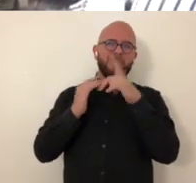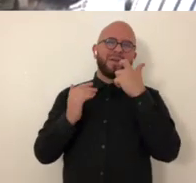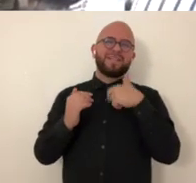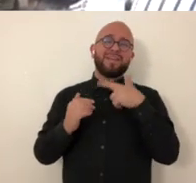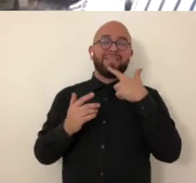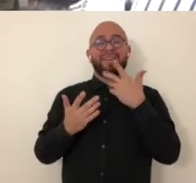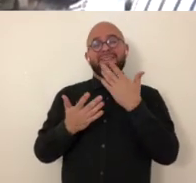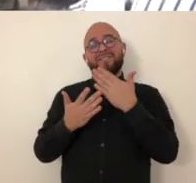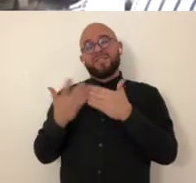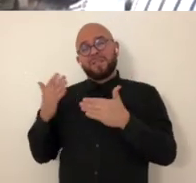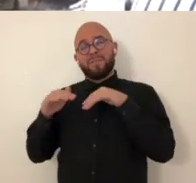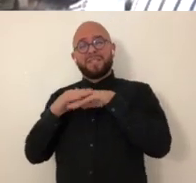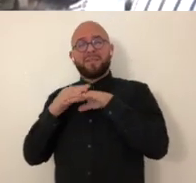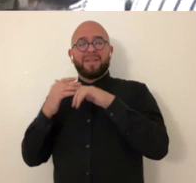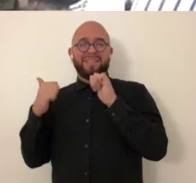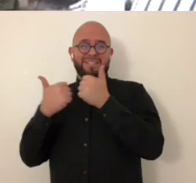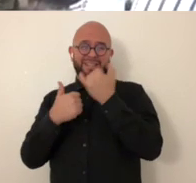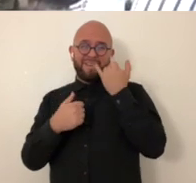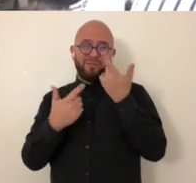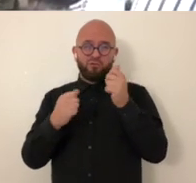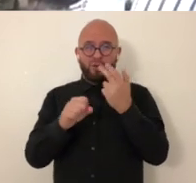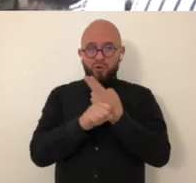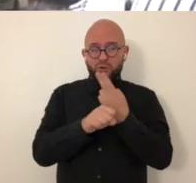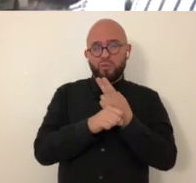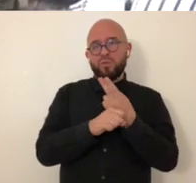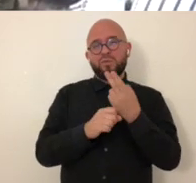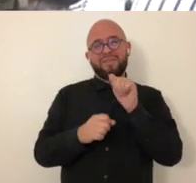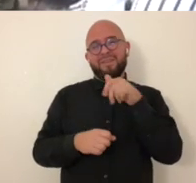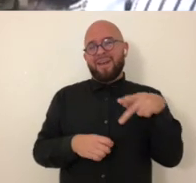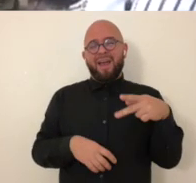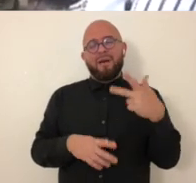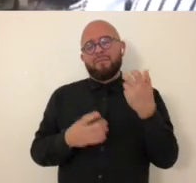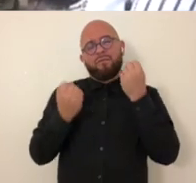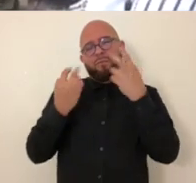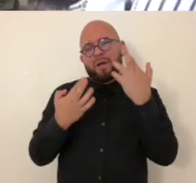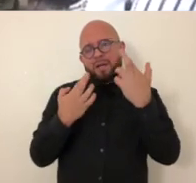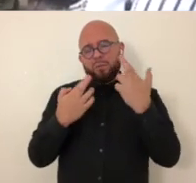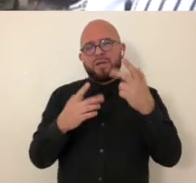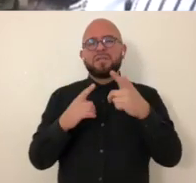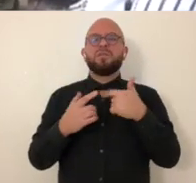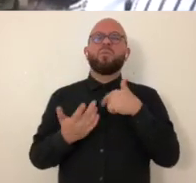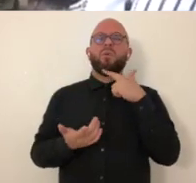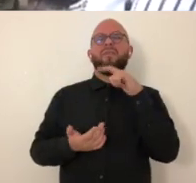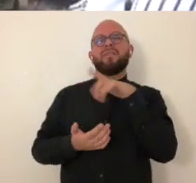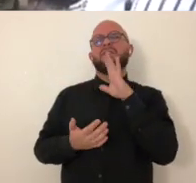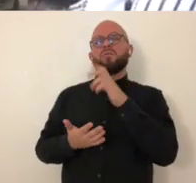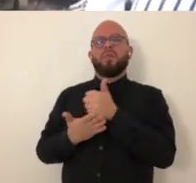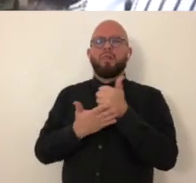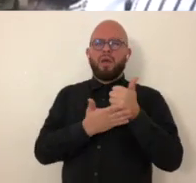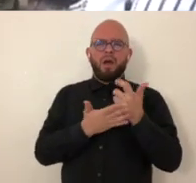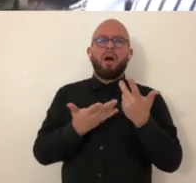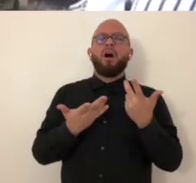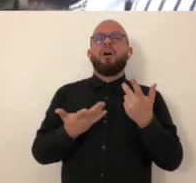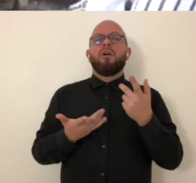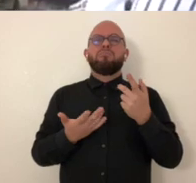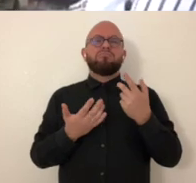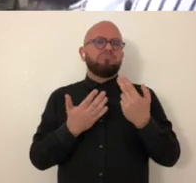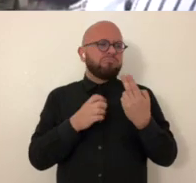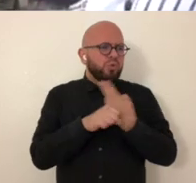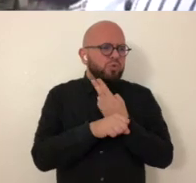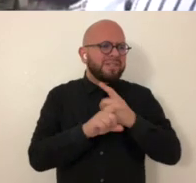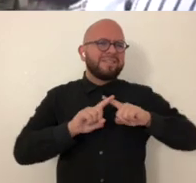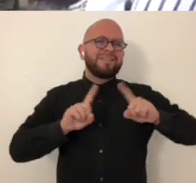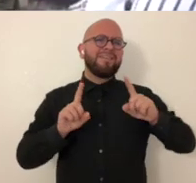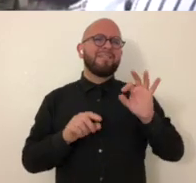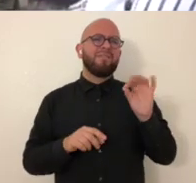one thing i think i'll also be more accessible i think there's definitely some accessibility challenges using an app um for a lot of factors and i think this